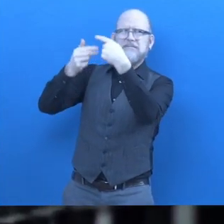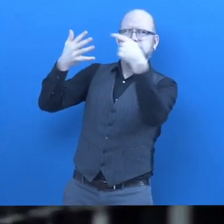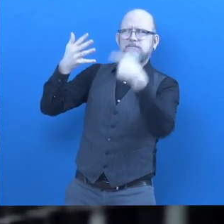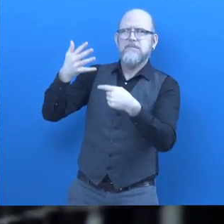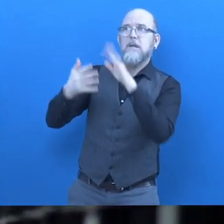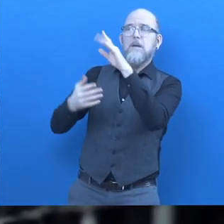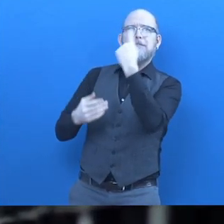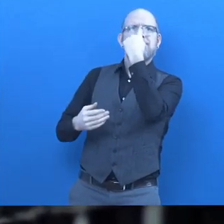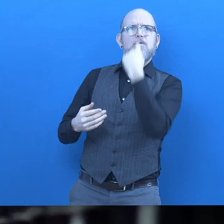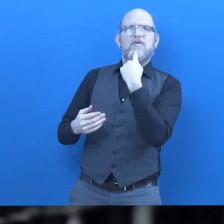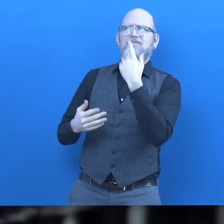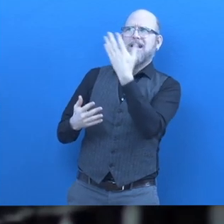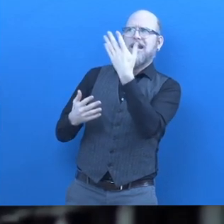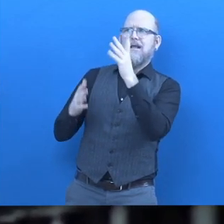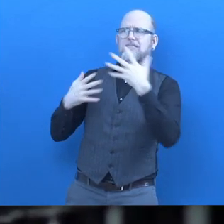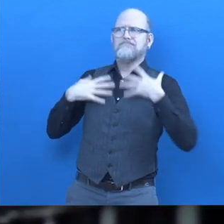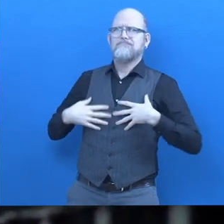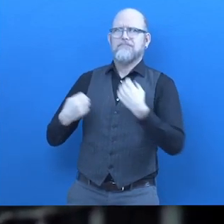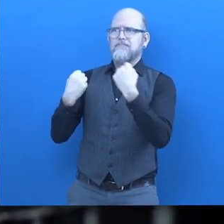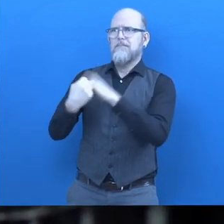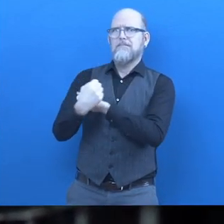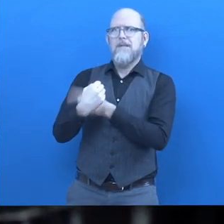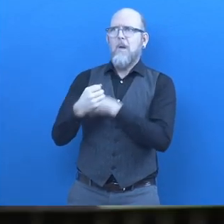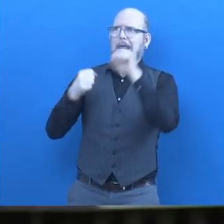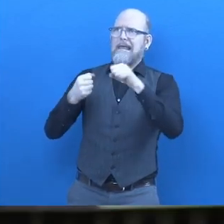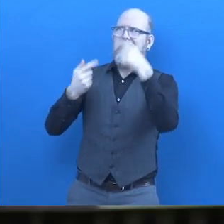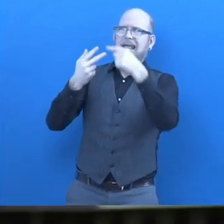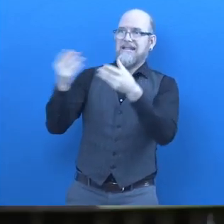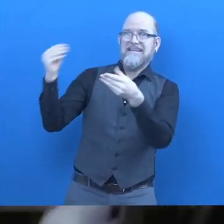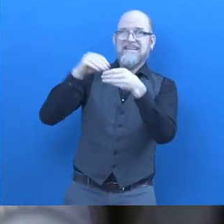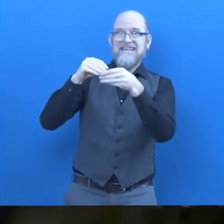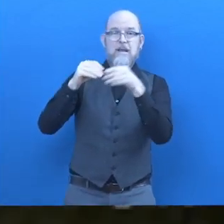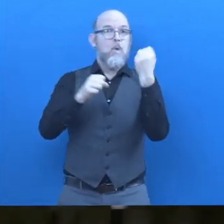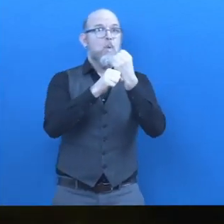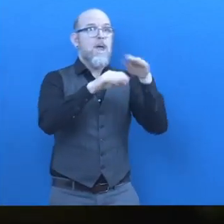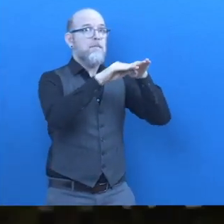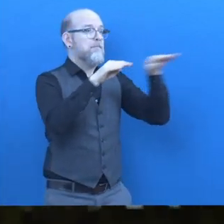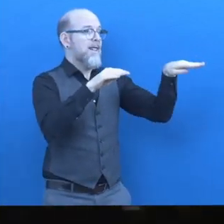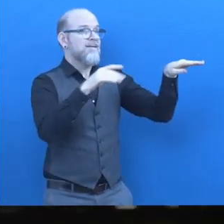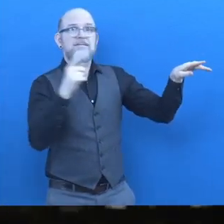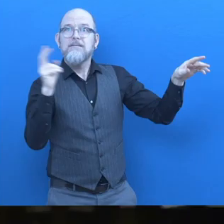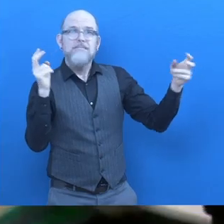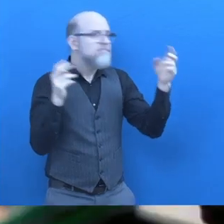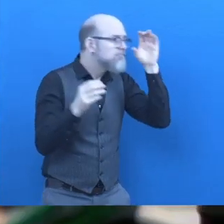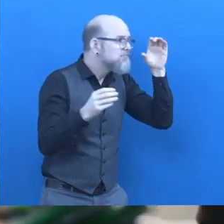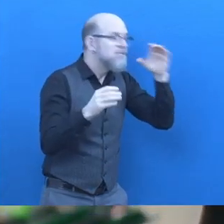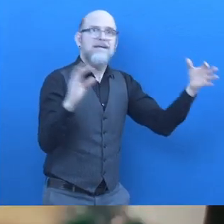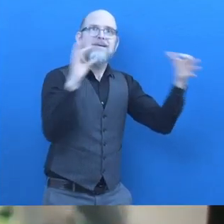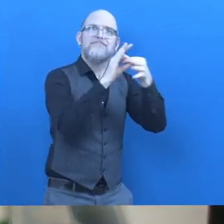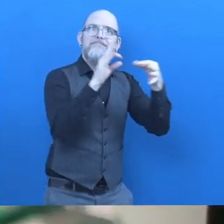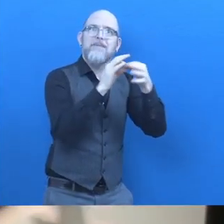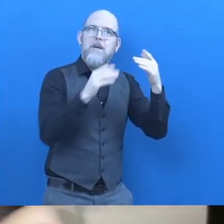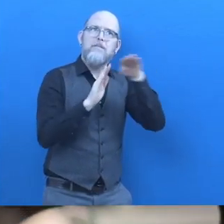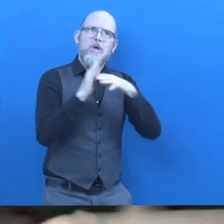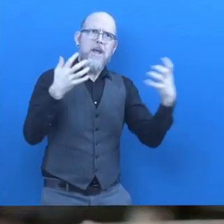behavioral profile test where we are able to match the candidate with the right job opportunity, focused on their